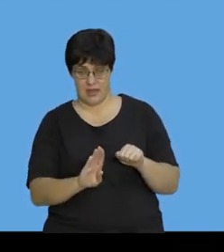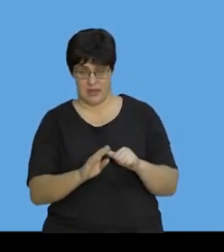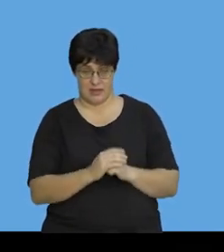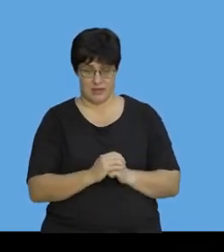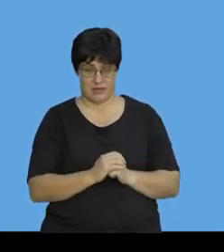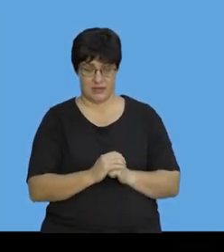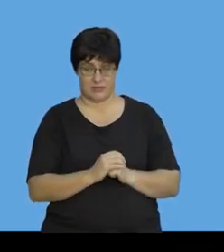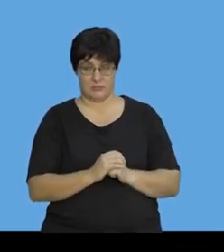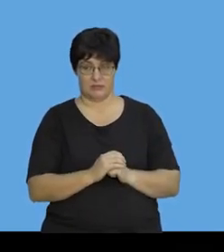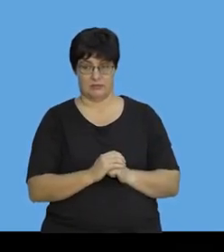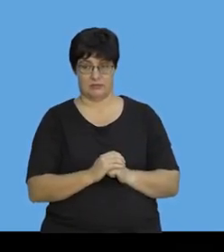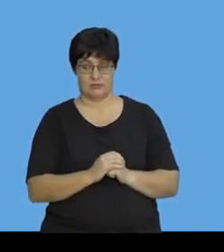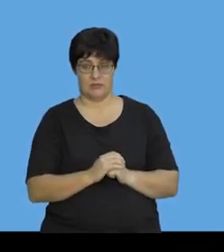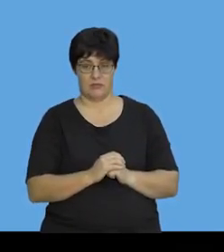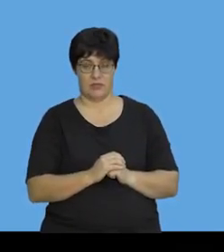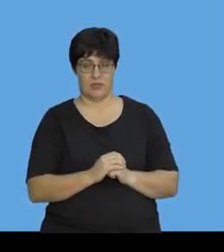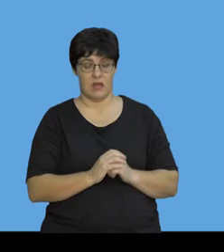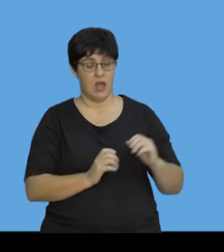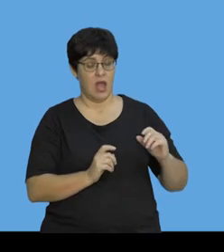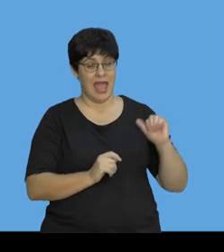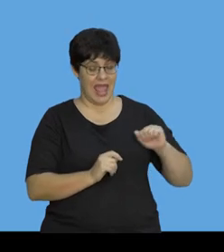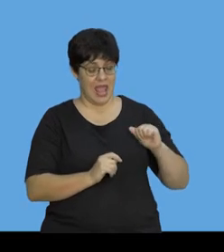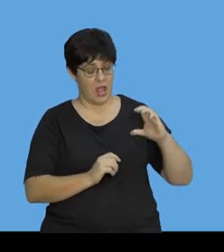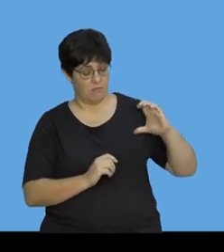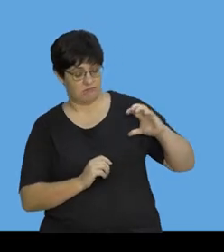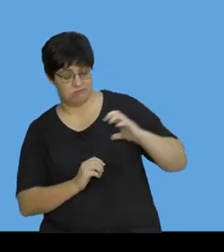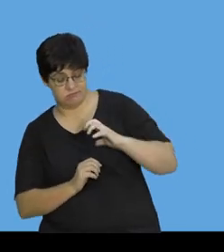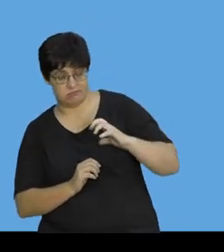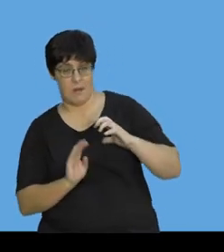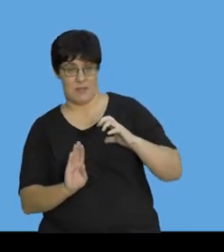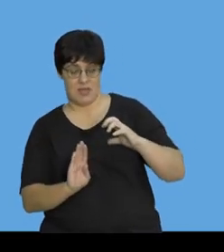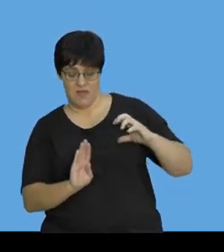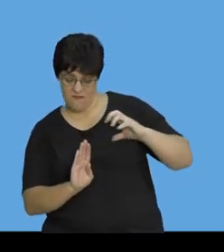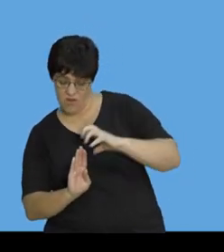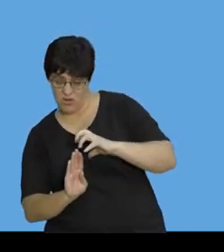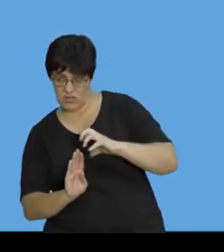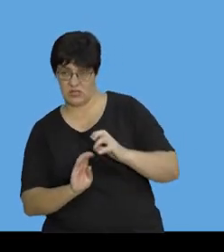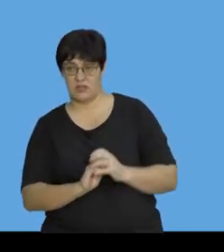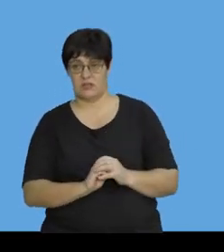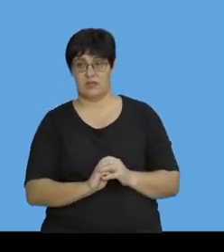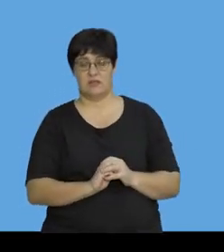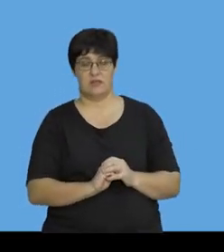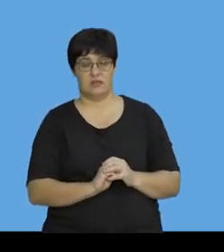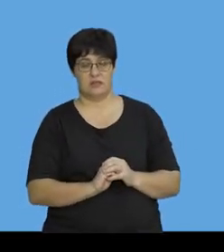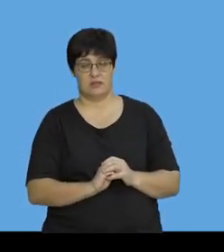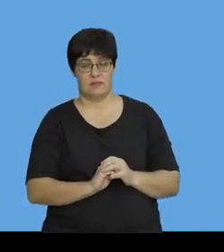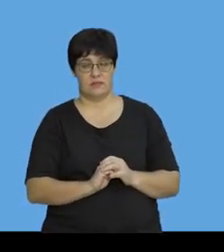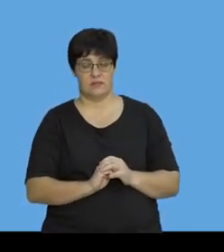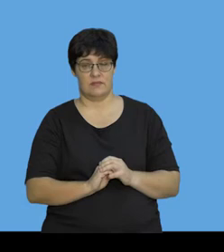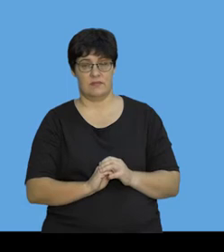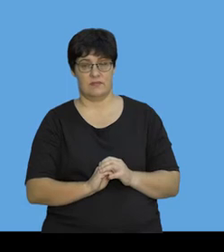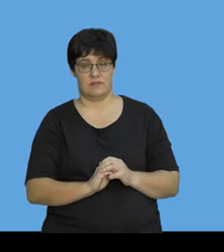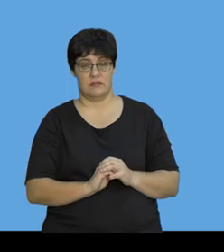A. Let's call this B. A pushes on B. So, this is the force of A